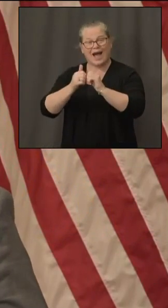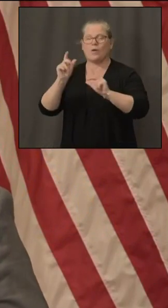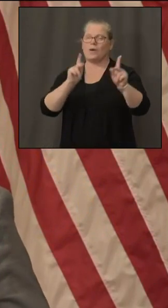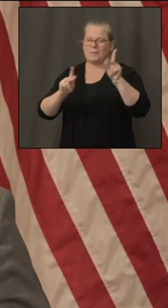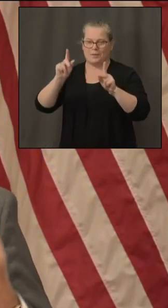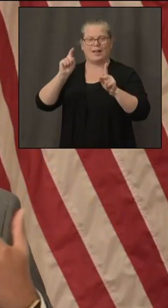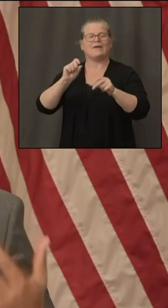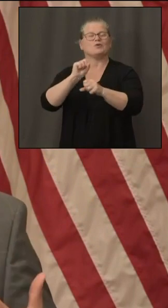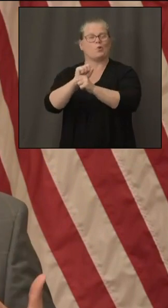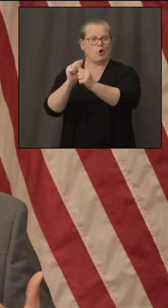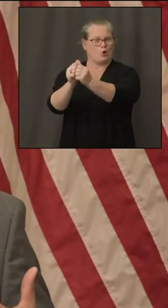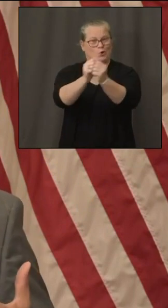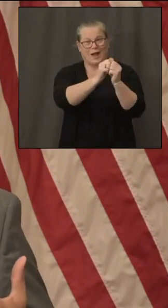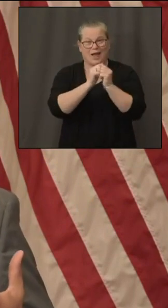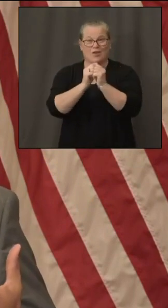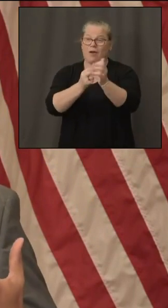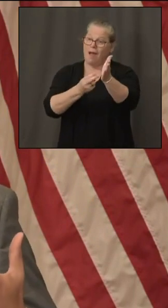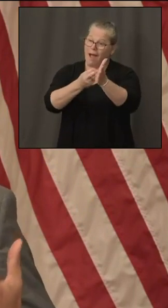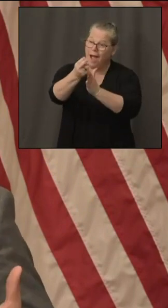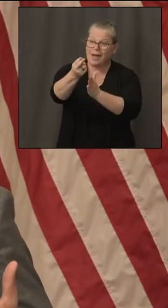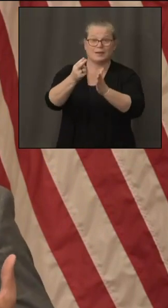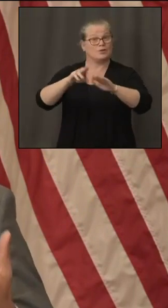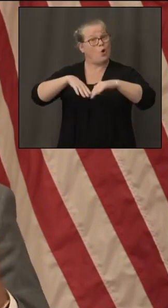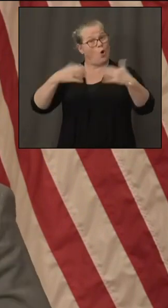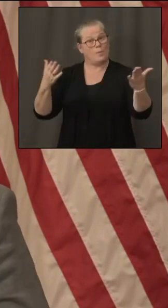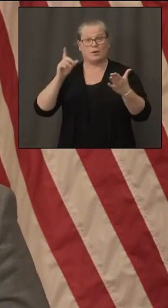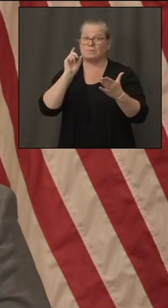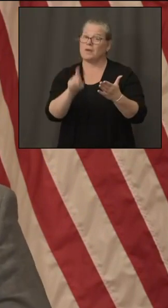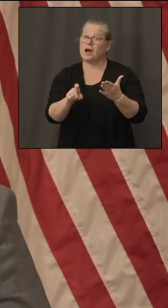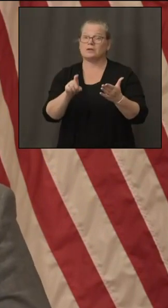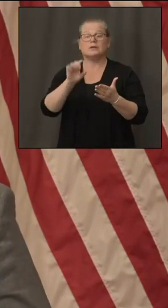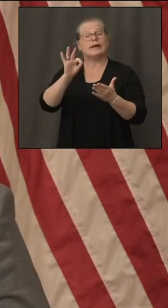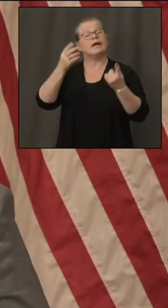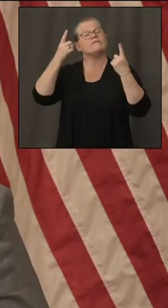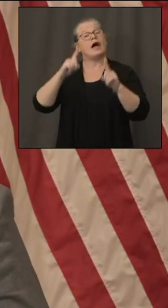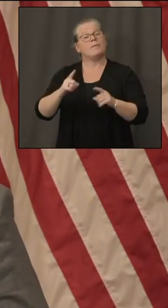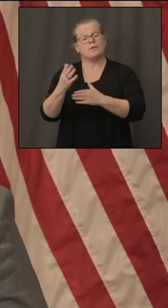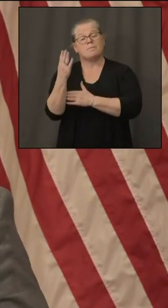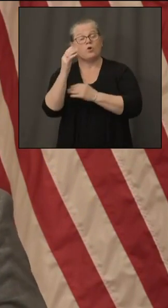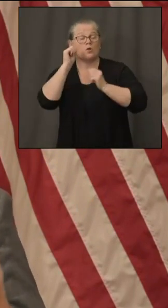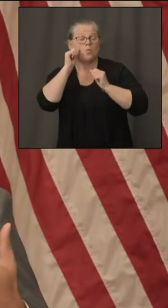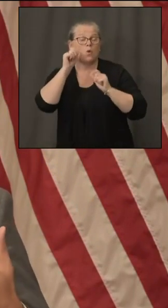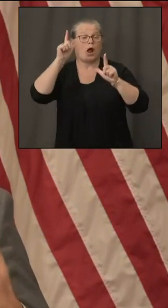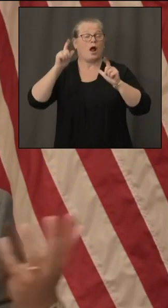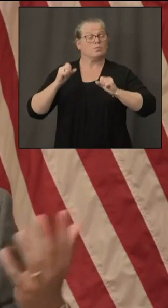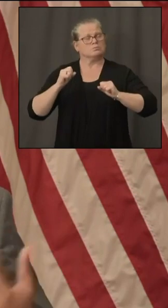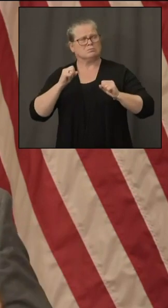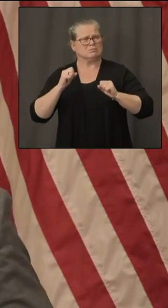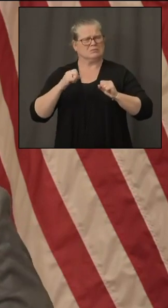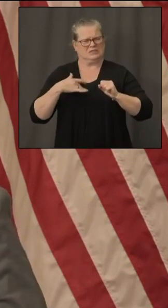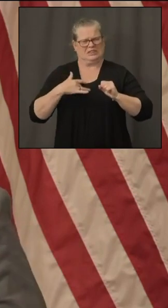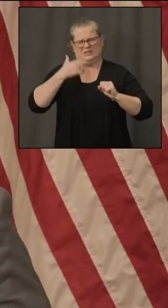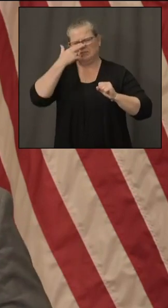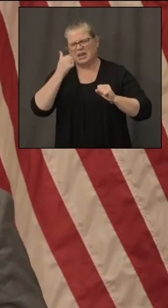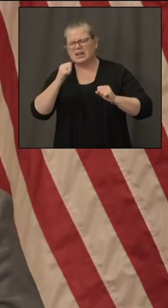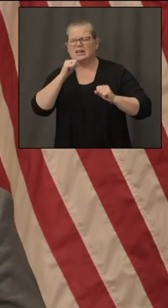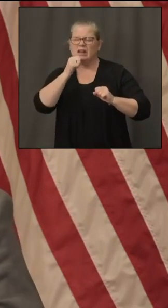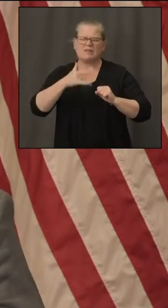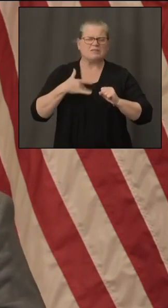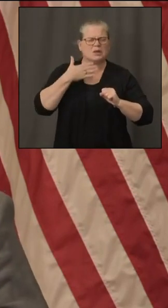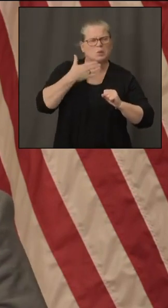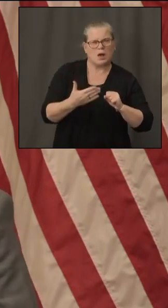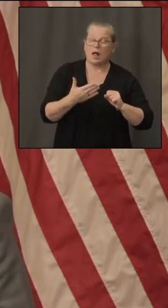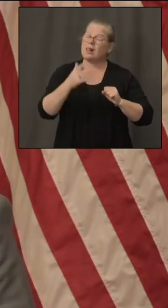open and honest about if someone's not feeling well when they wake up communicating that uh to prevent risk of infection it's